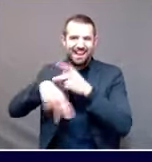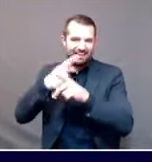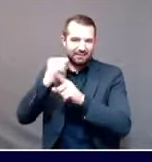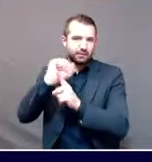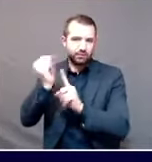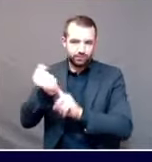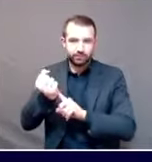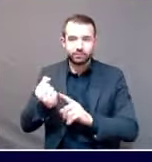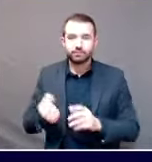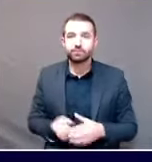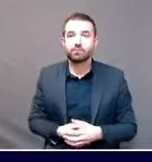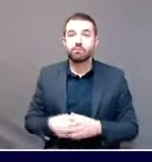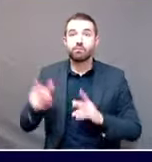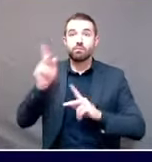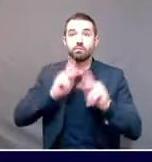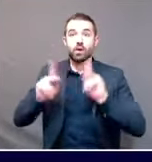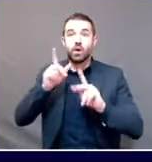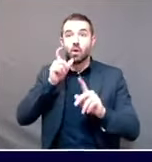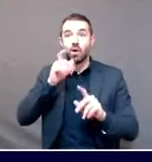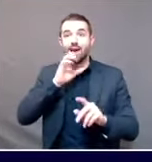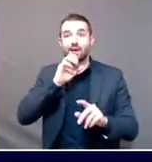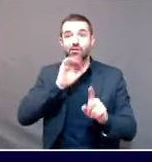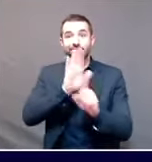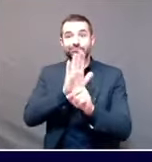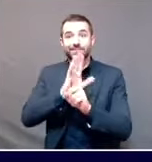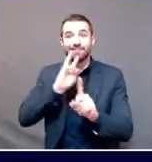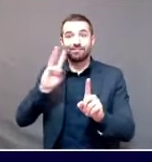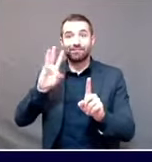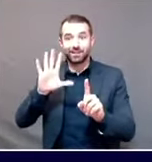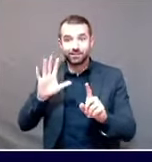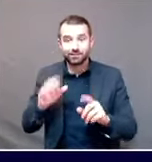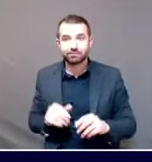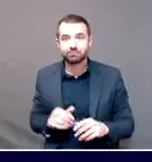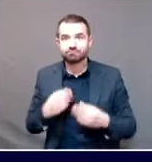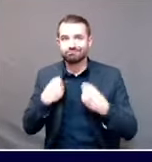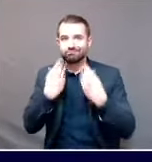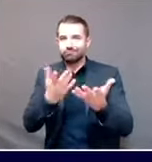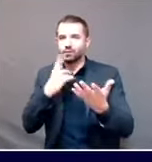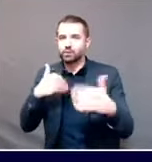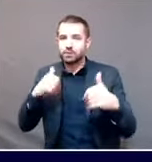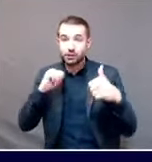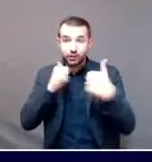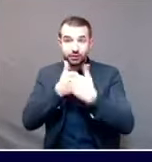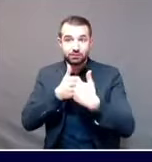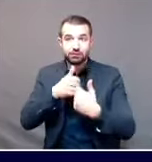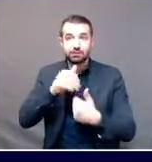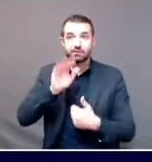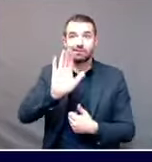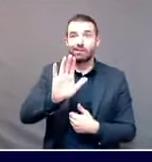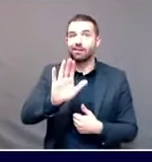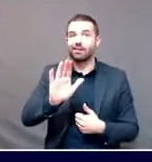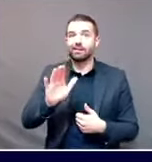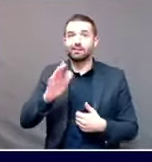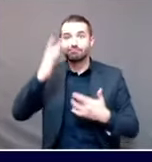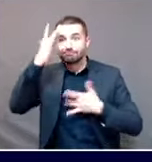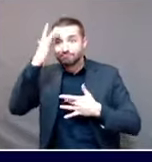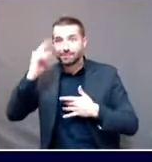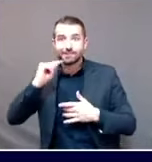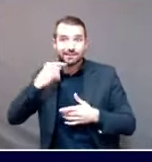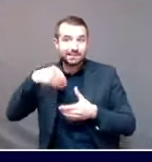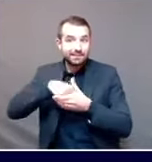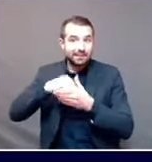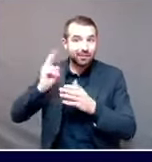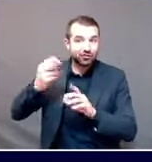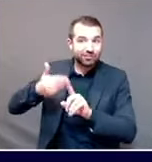demographics or health problems that make it particularly challenging. We do have our career centers here in Maine who provide that kind of